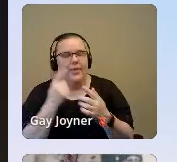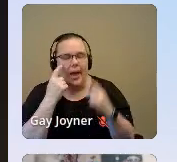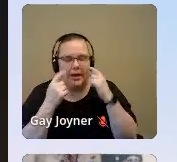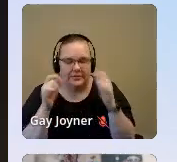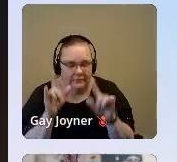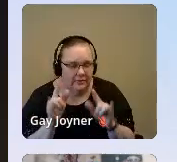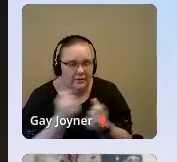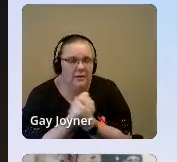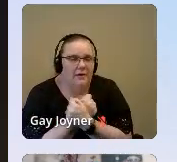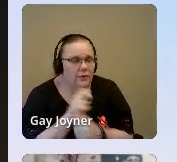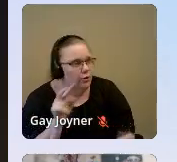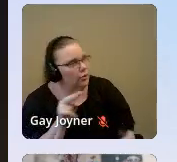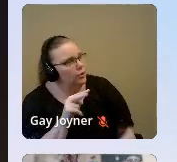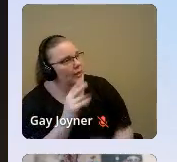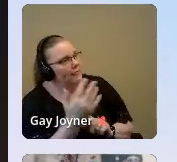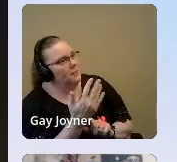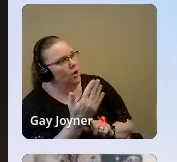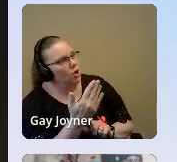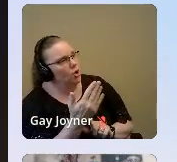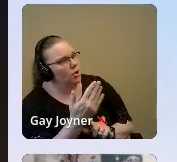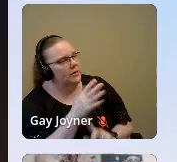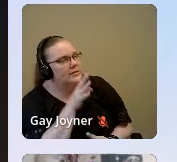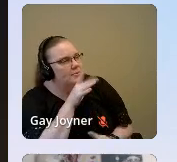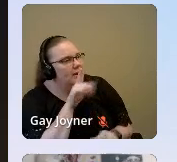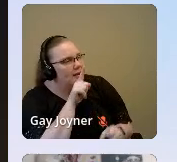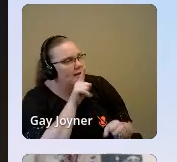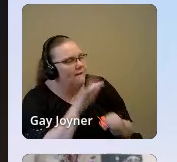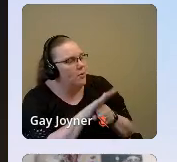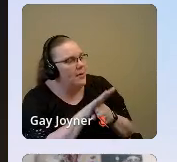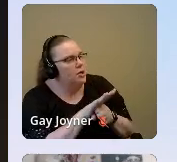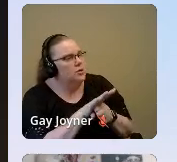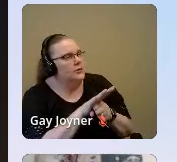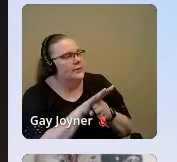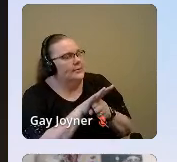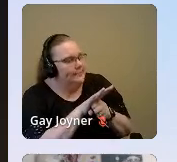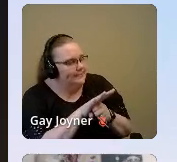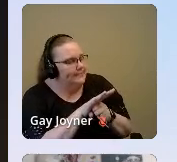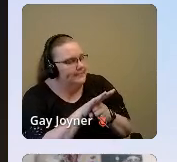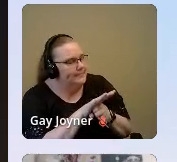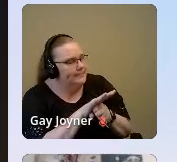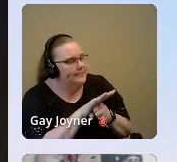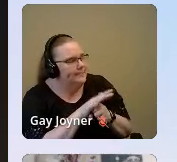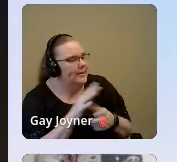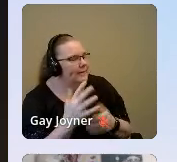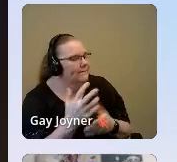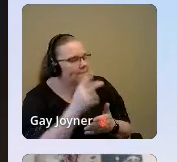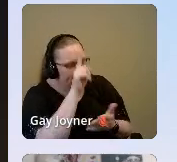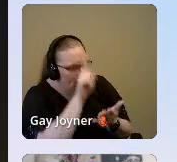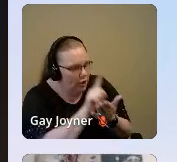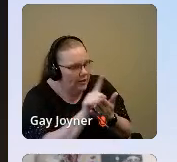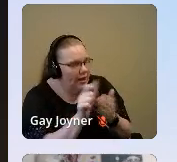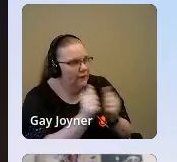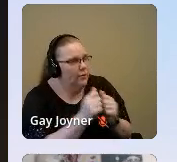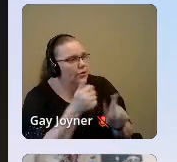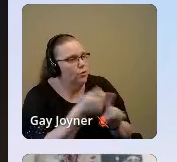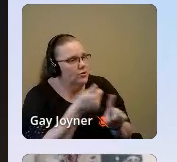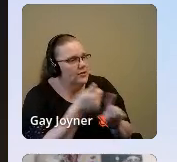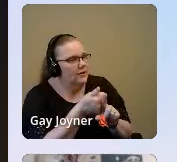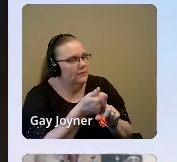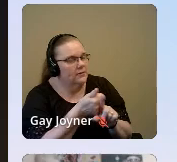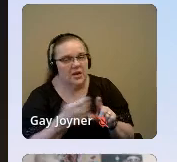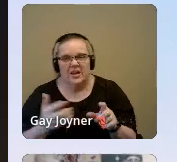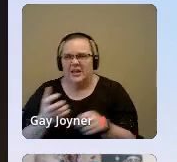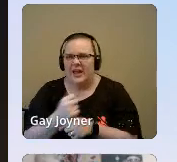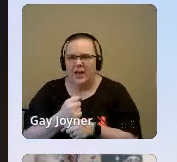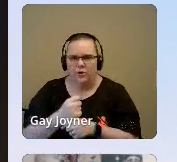Look in the mirror. Be seen by you. Speak in affirmation. Fall in love with the miracle that is you. Gather sadness, depression, and anger in a room with no walls